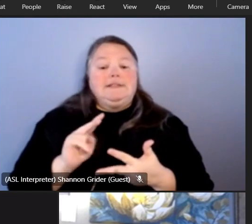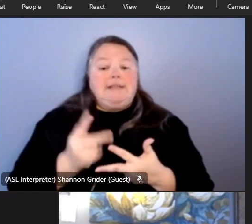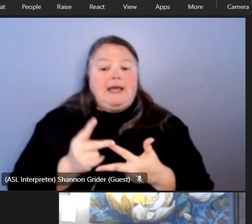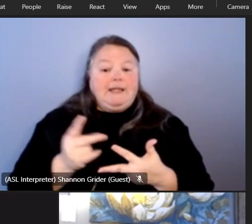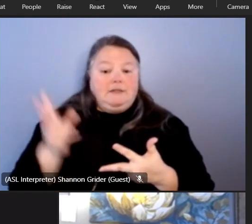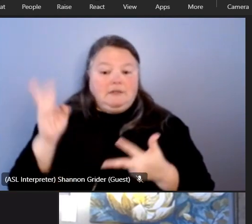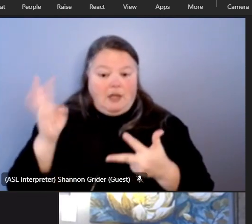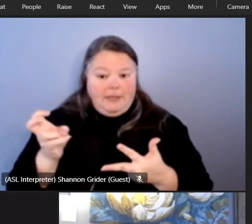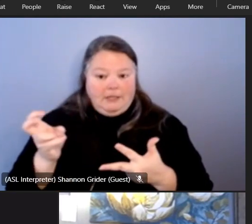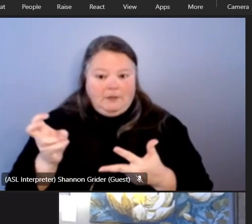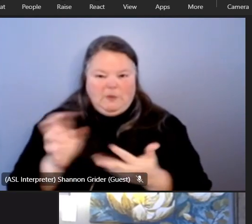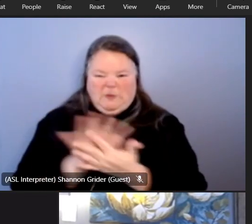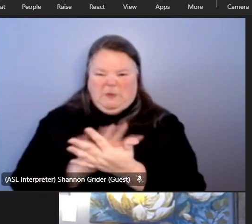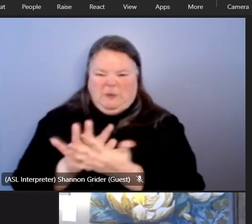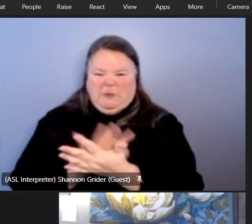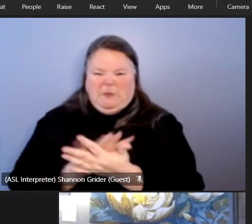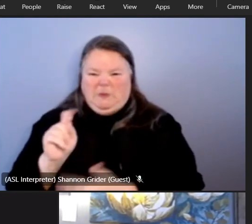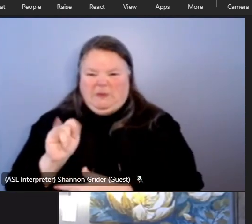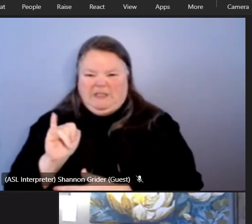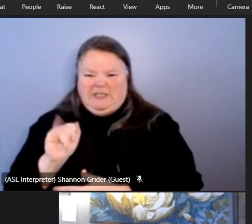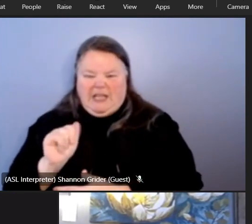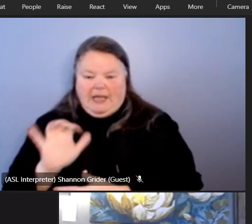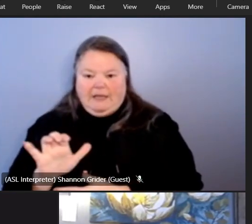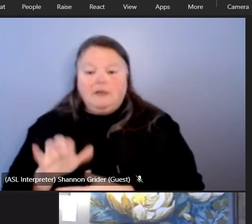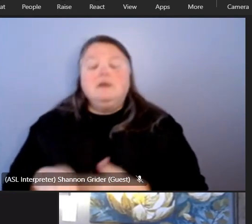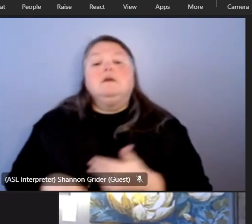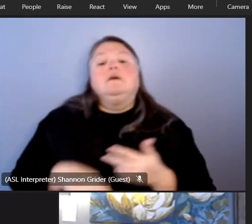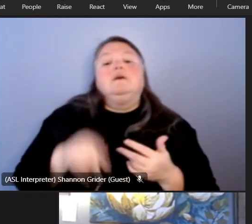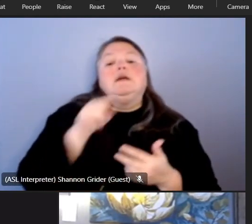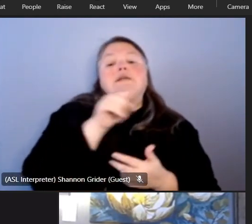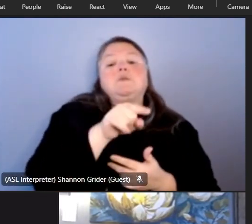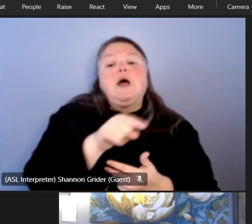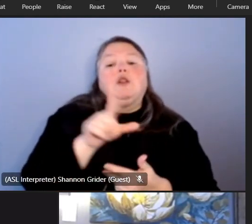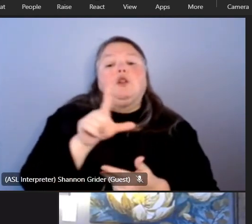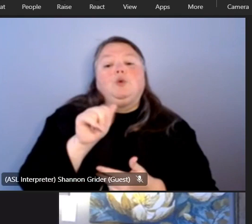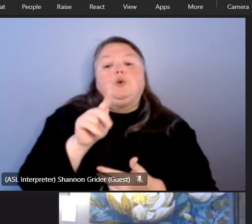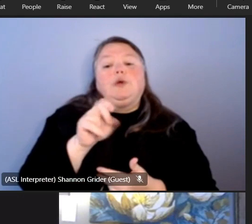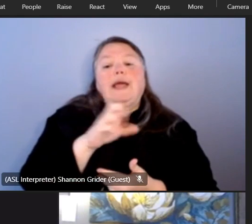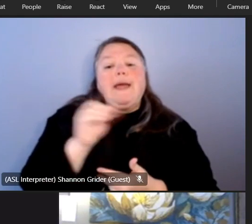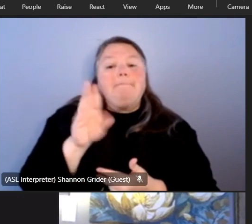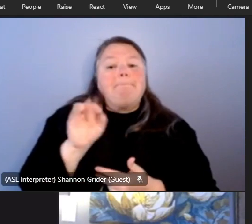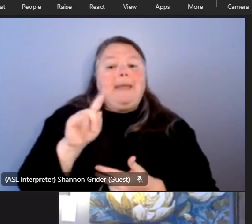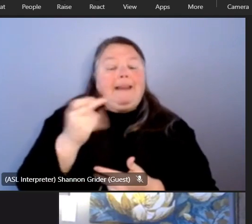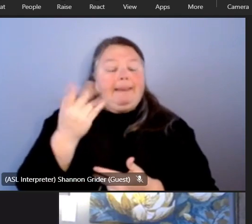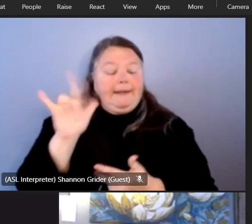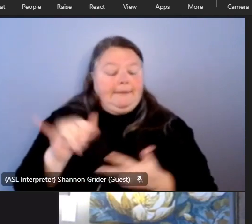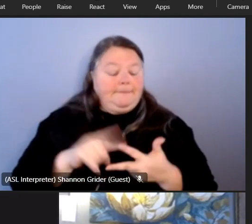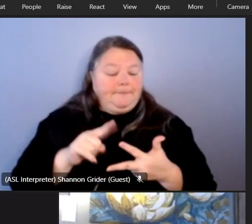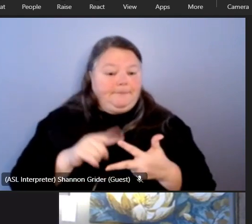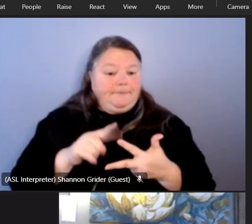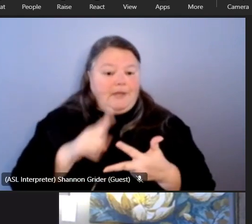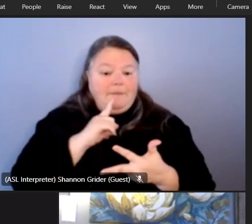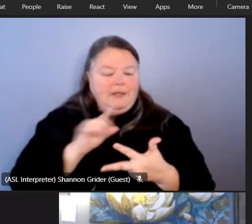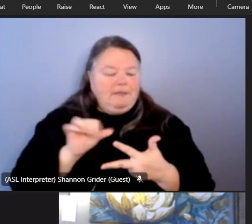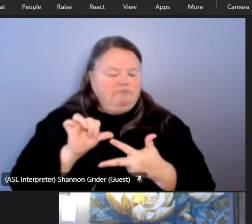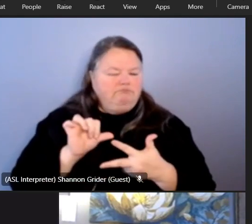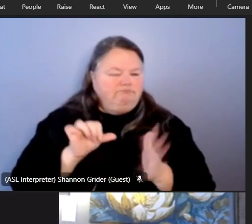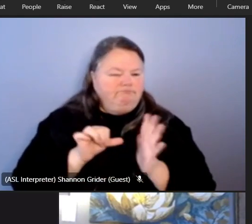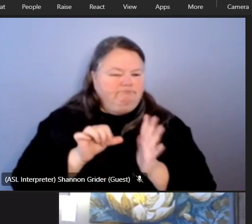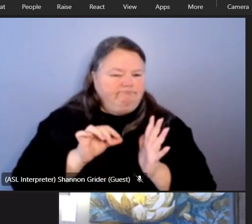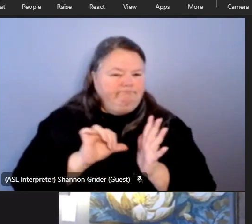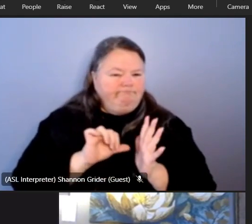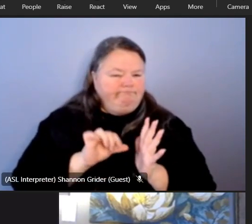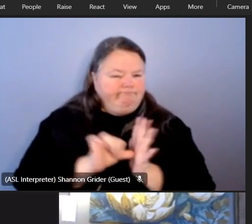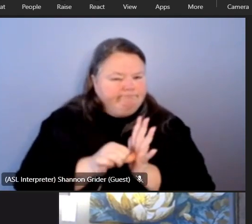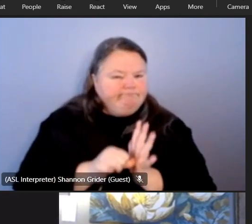luke and bentley have been uh i think both uh pushing on is is this